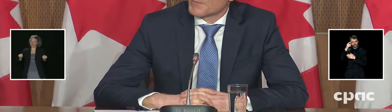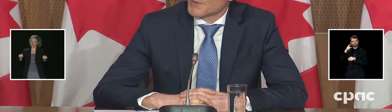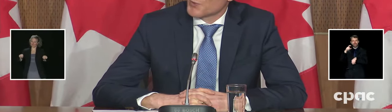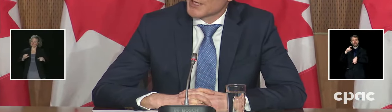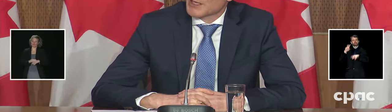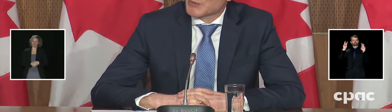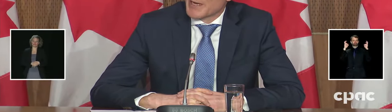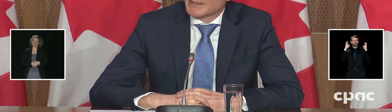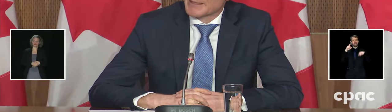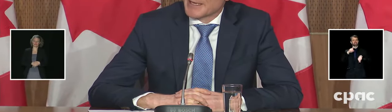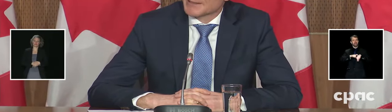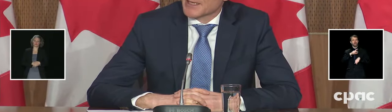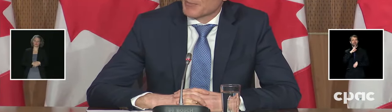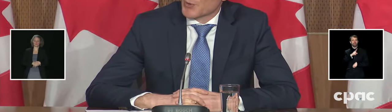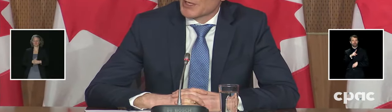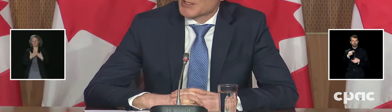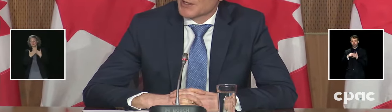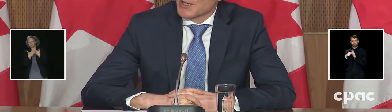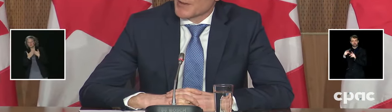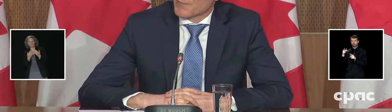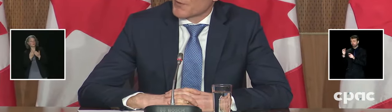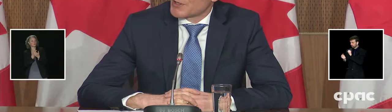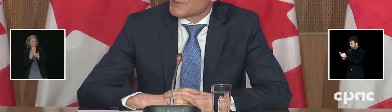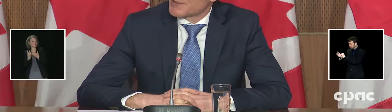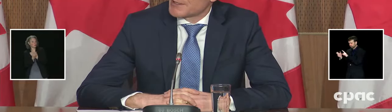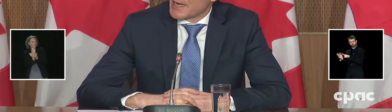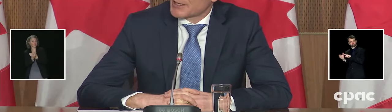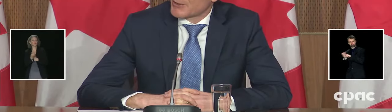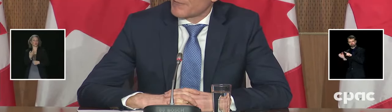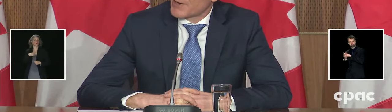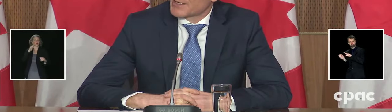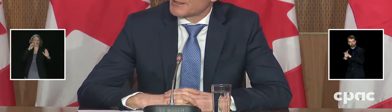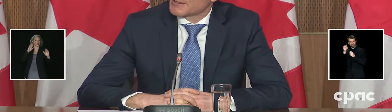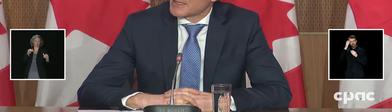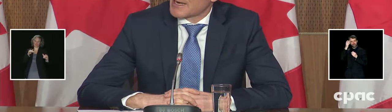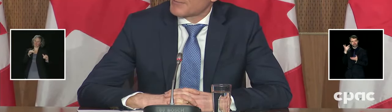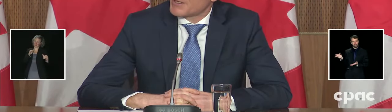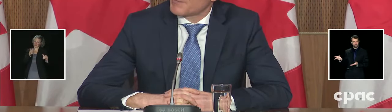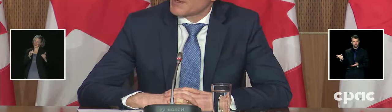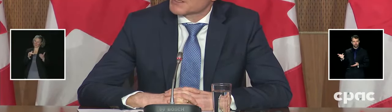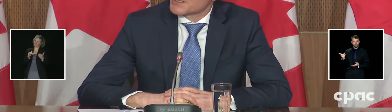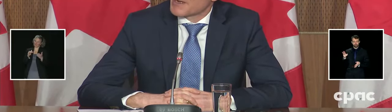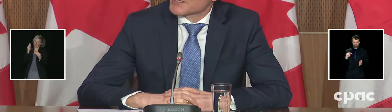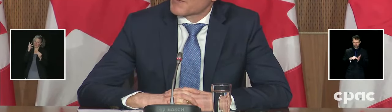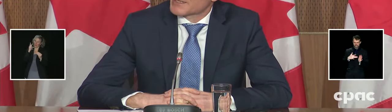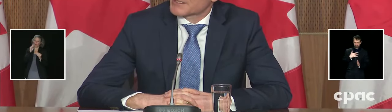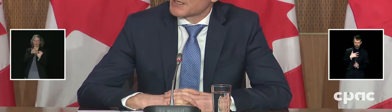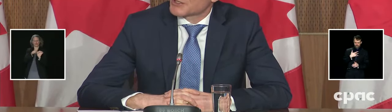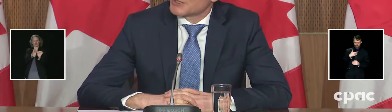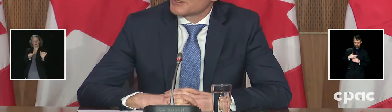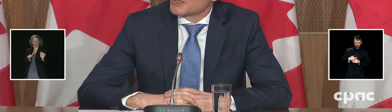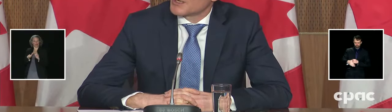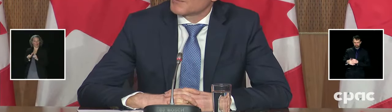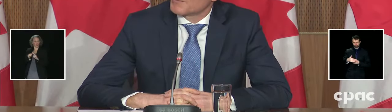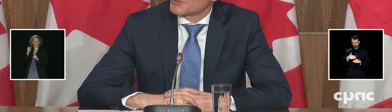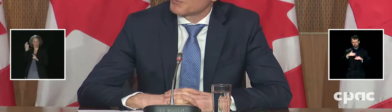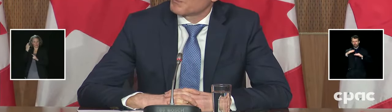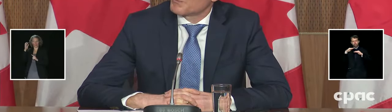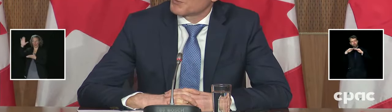So we can expect in the next couple of weeks that for this data, quite frankly, to lag a bit as the mass vaccination